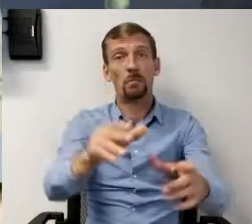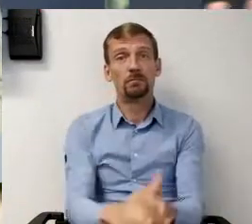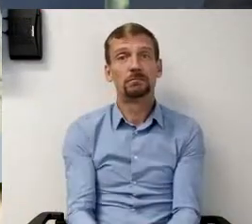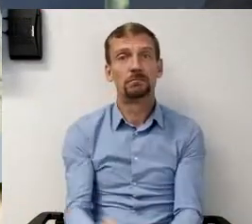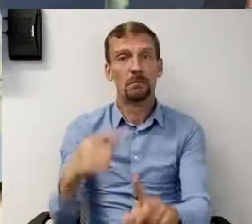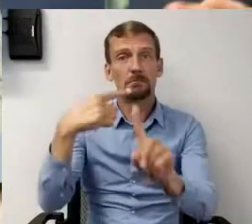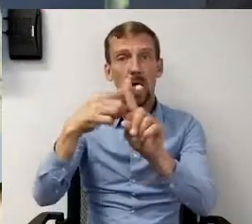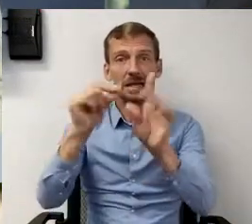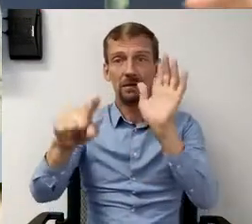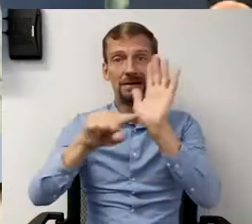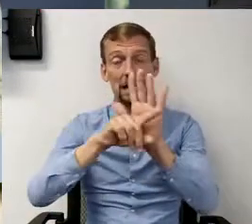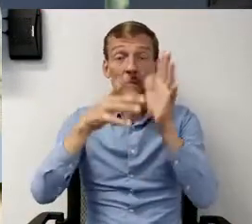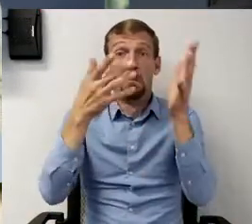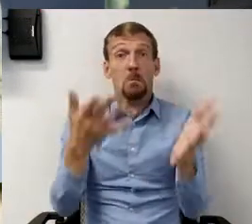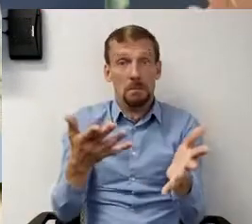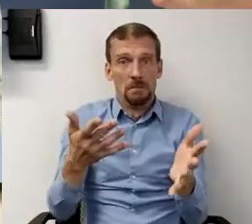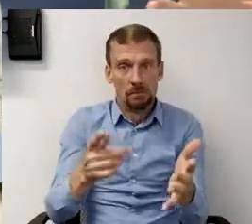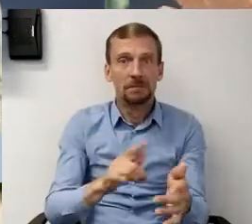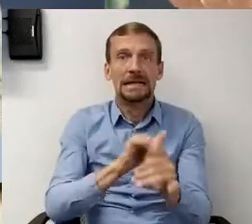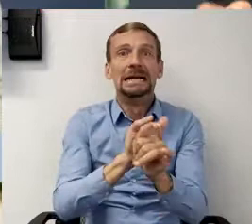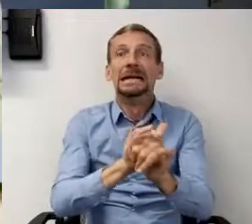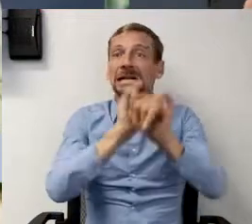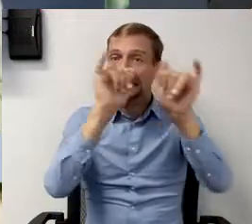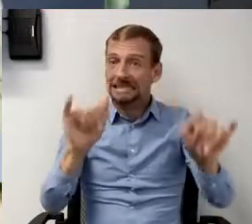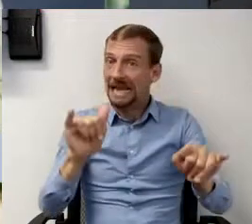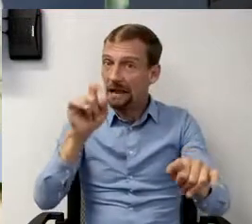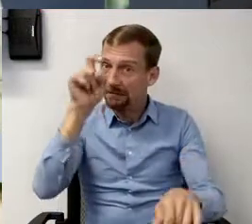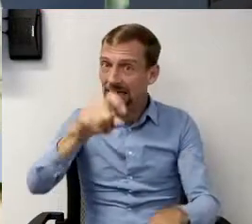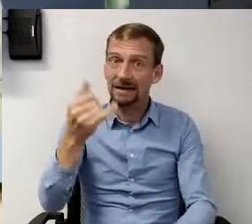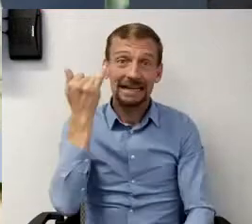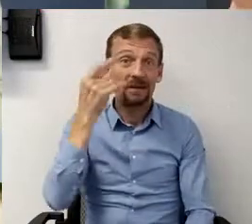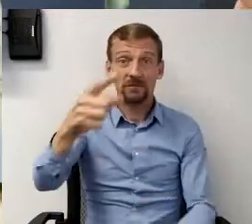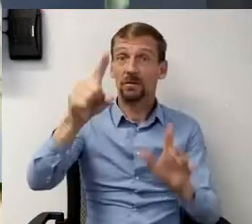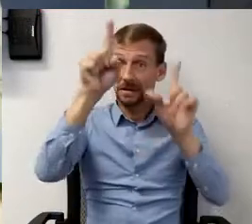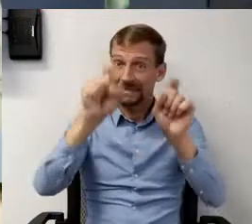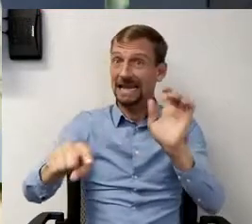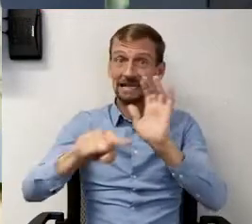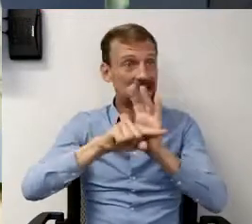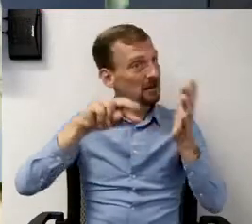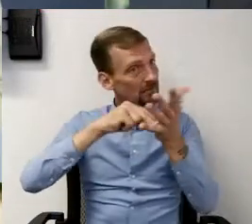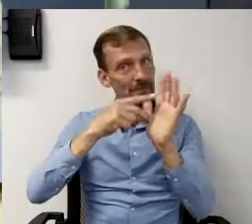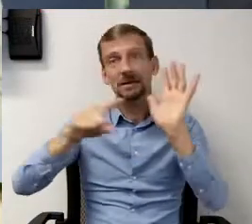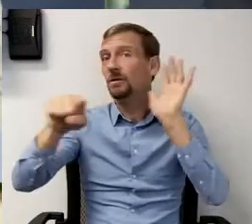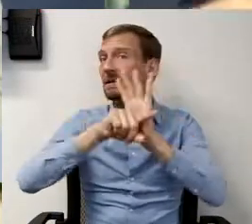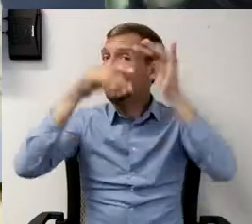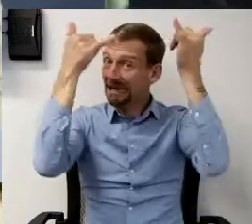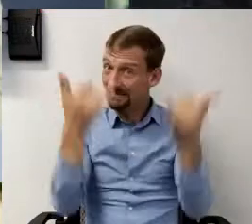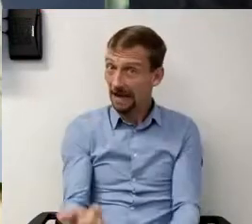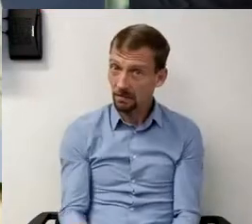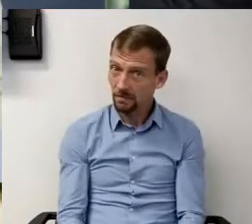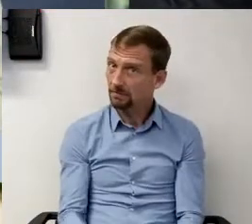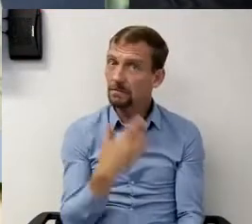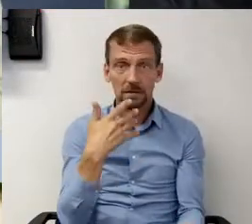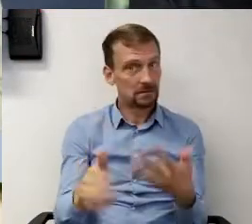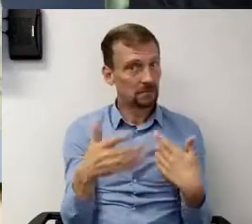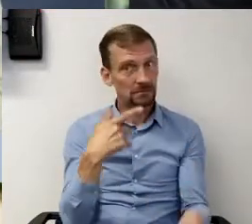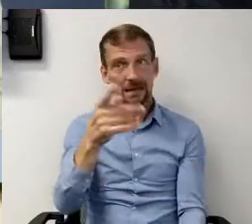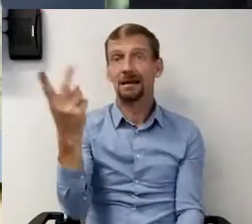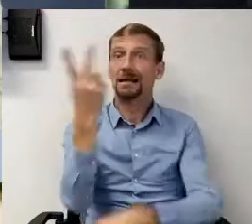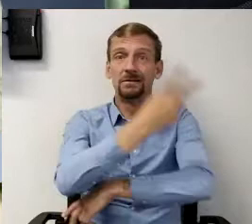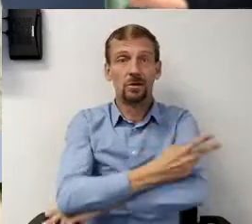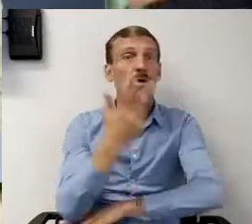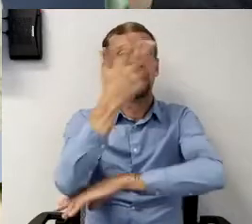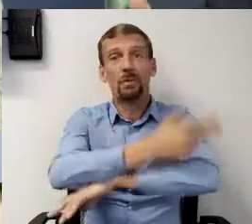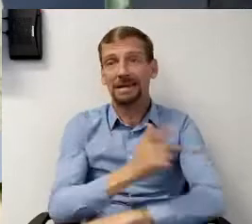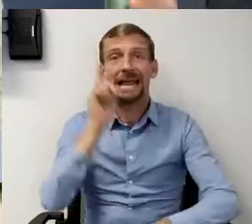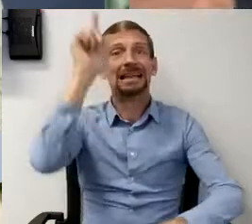So all the still same, you know, precautions still exist. If you test negative, that just means you're negative right now. Doesn't mean you're gonna be negative in a couple days